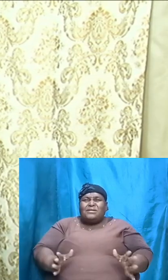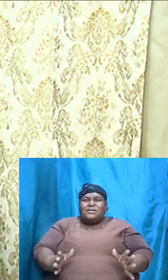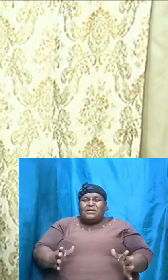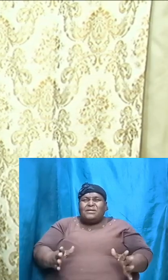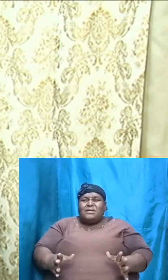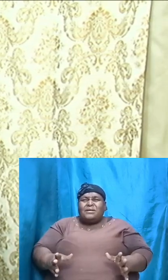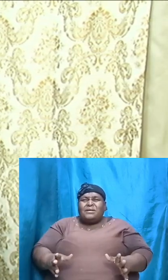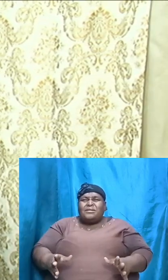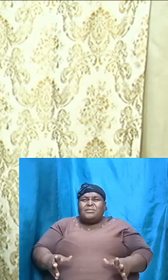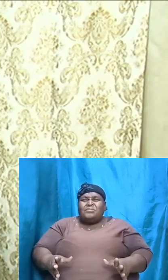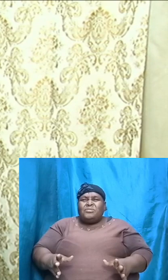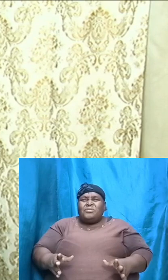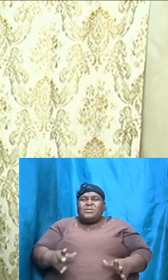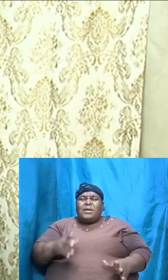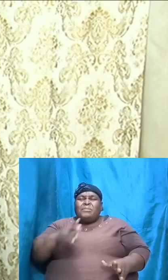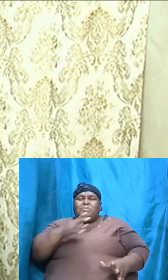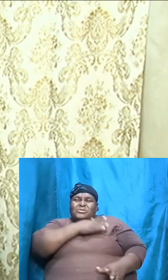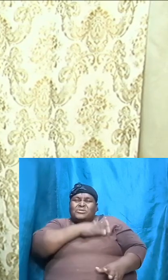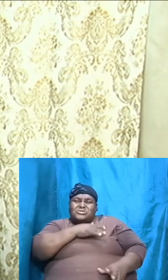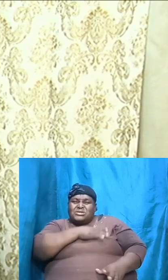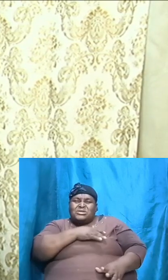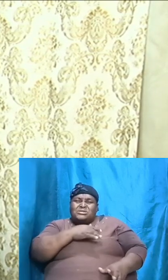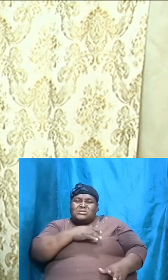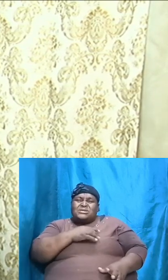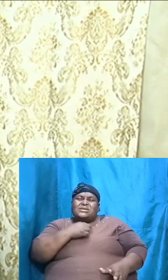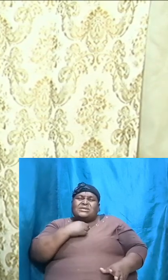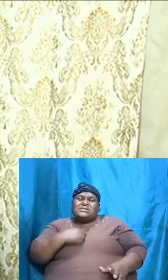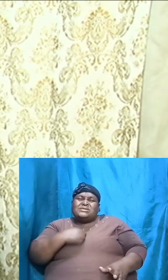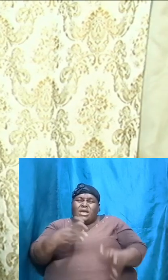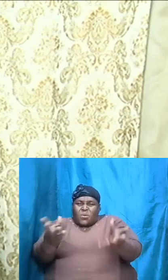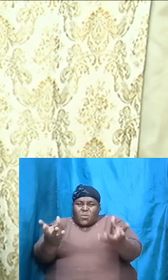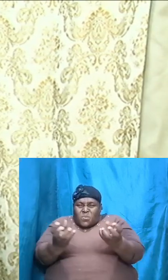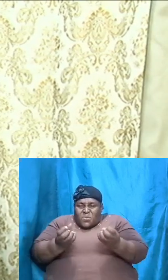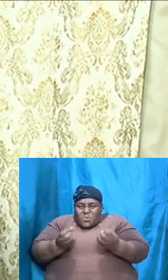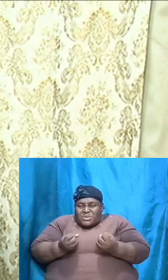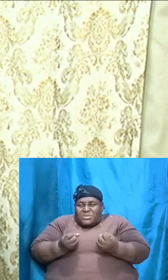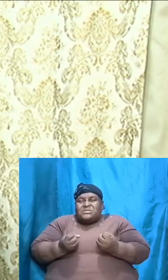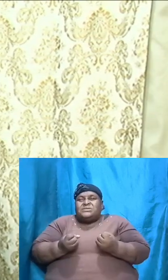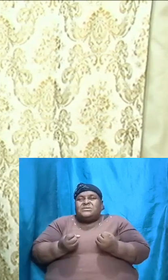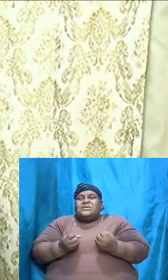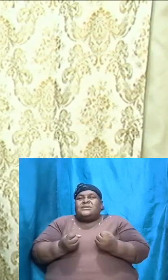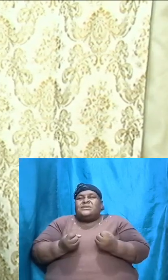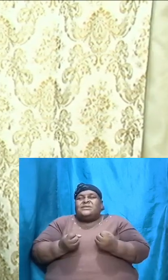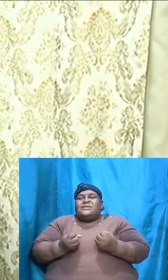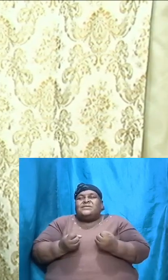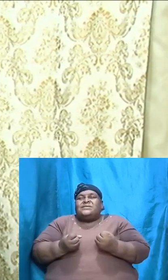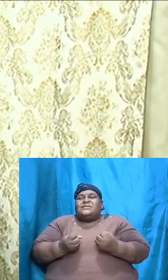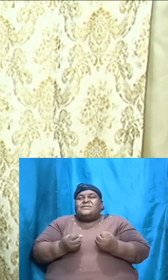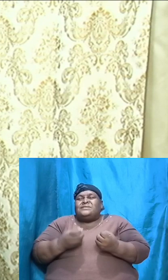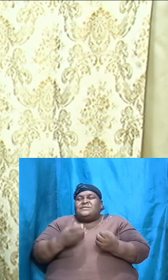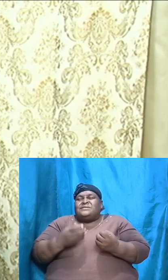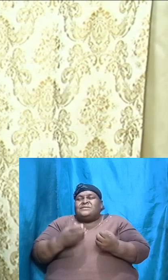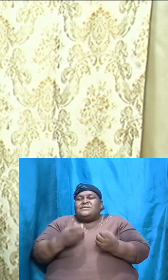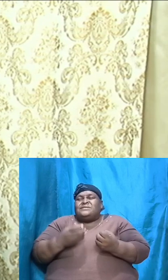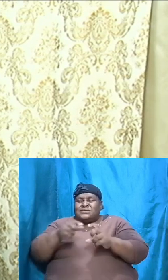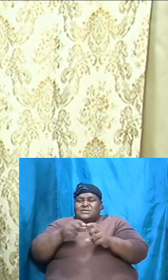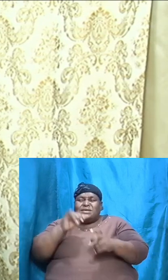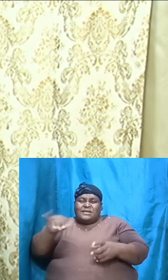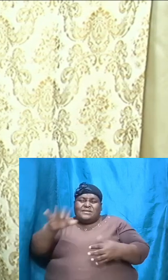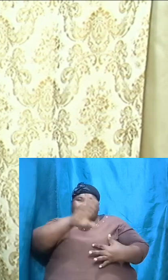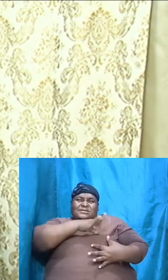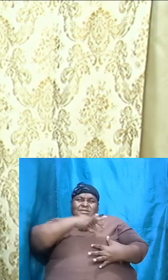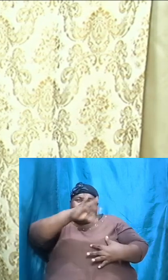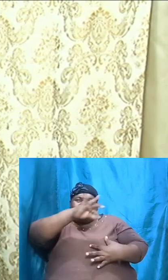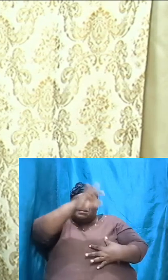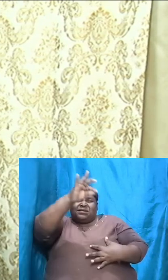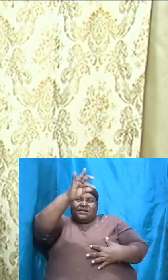desired and he wanted things that were spiritual it means he